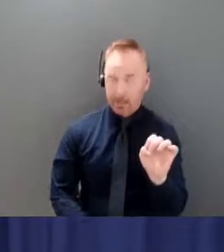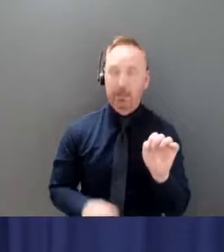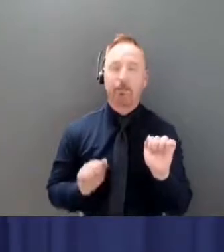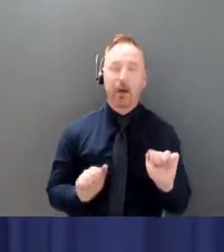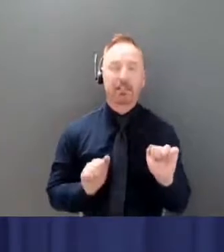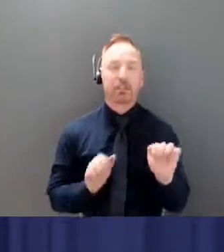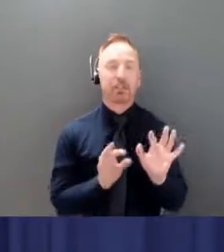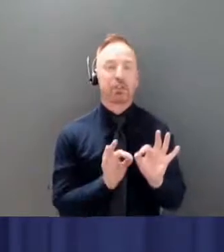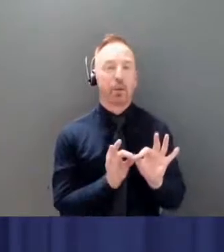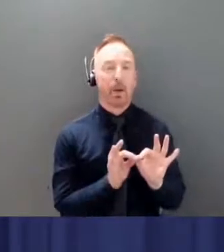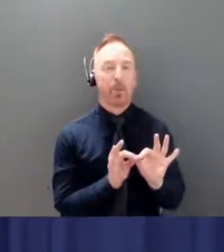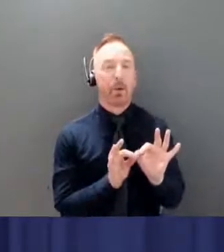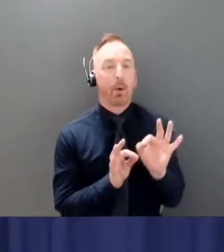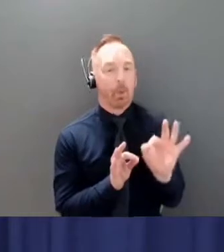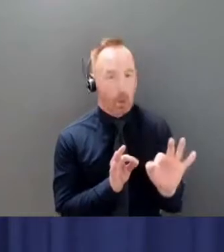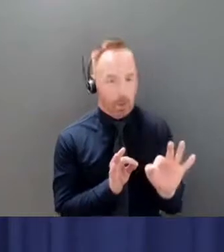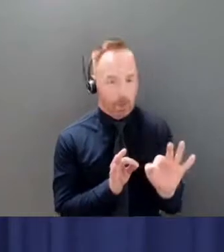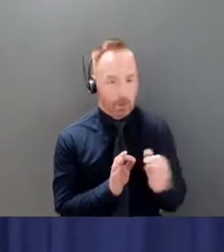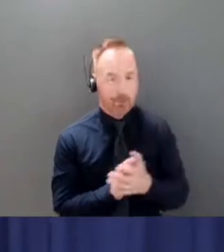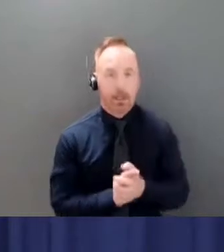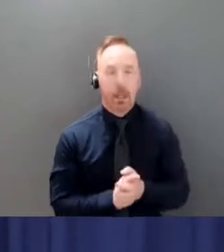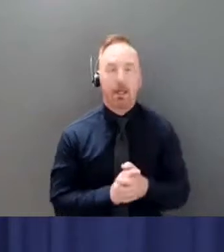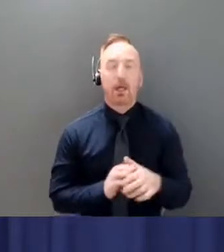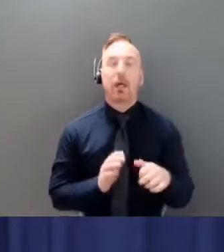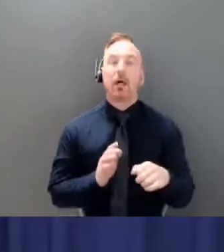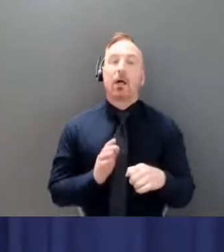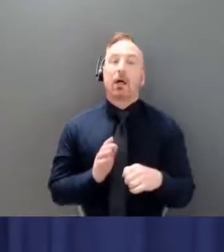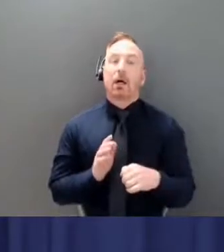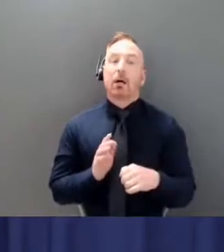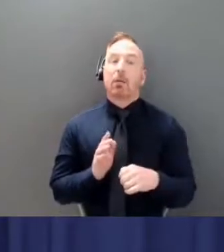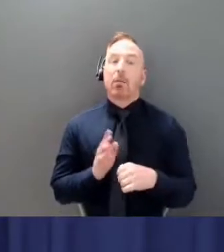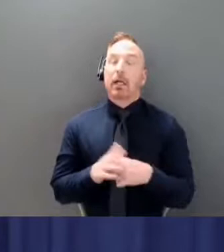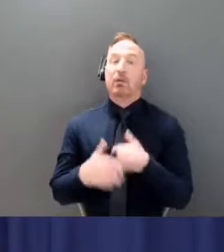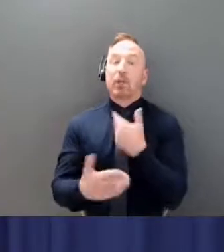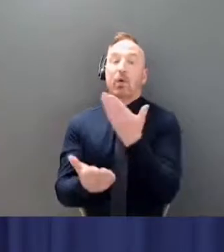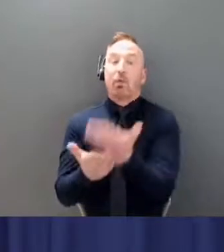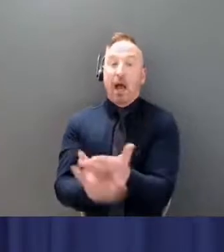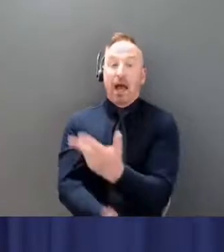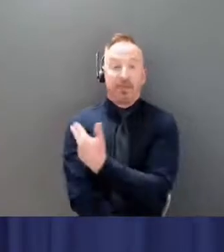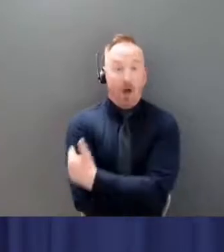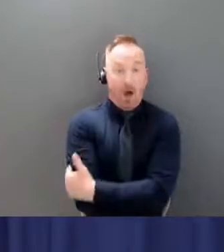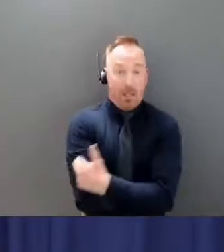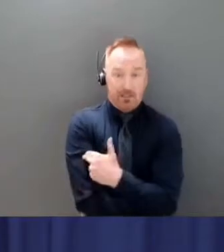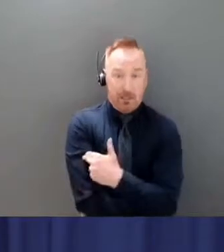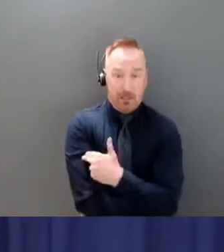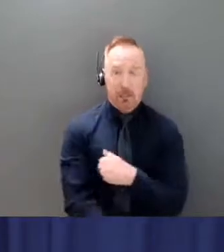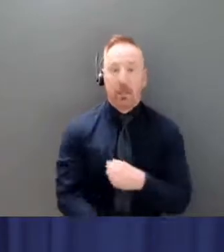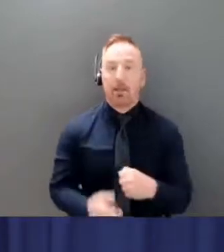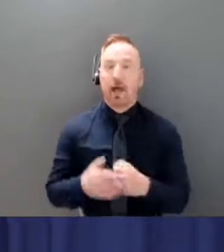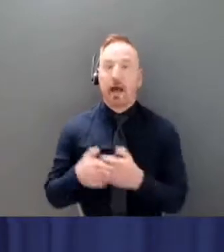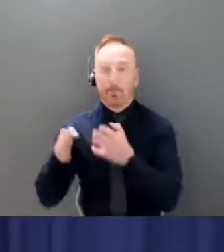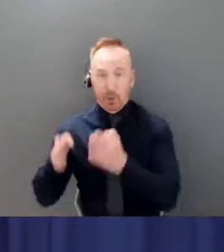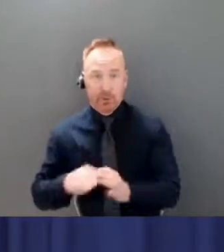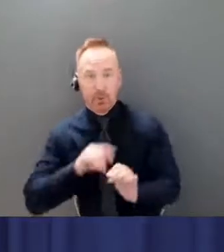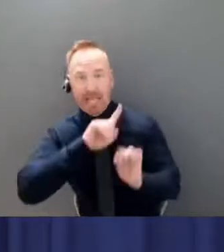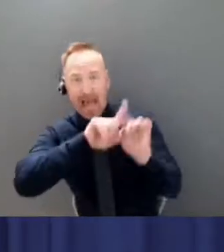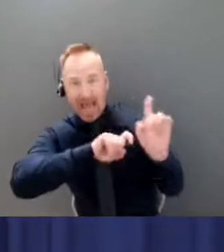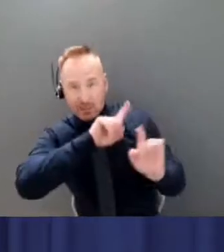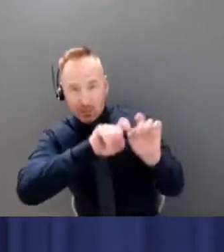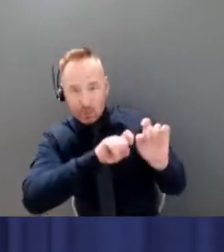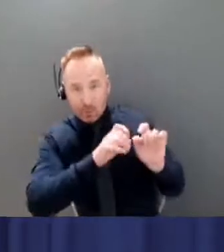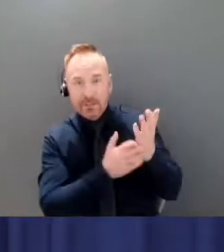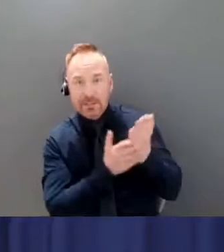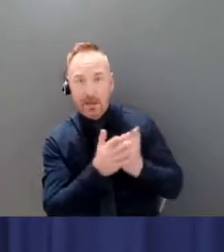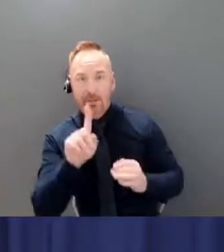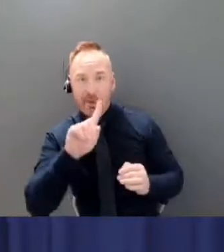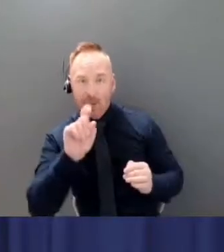of course, the screening has always taken place. When you arrive at the hospital, you're asked certain questions, you will continue to be asked those questions. And